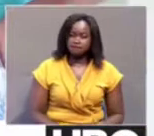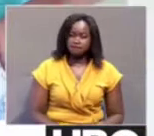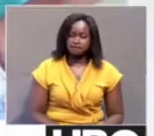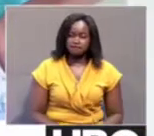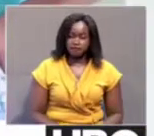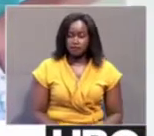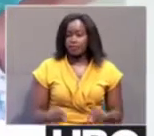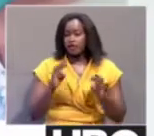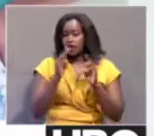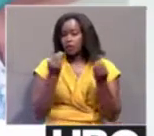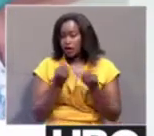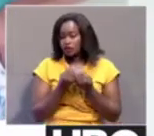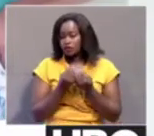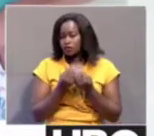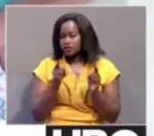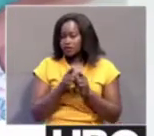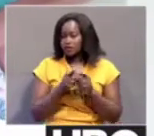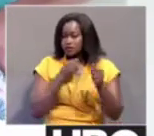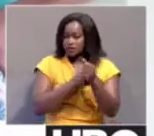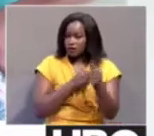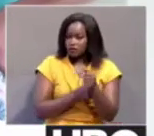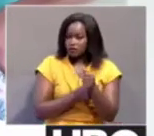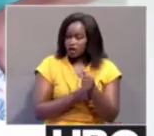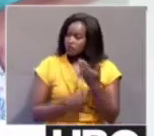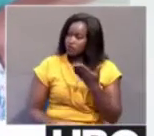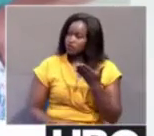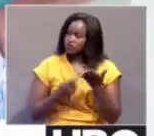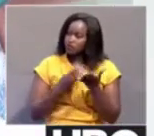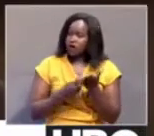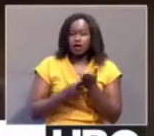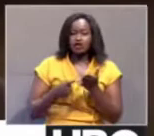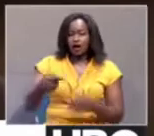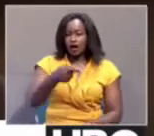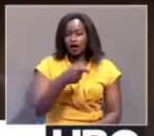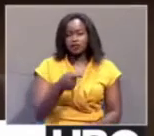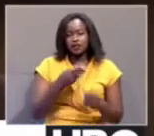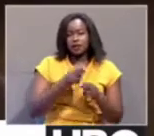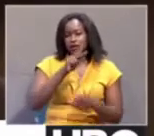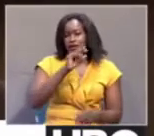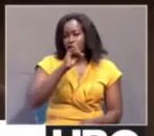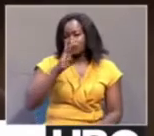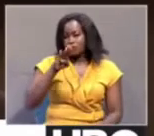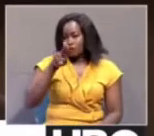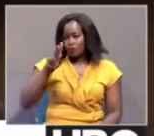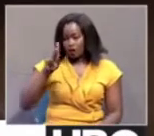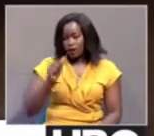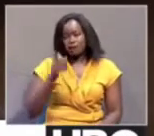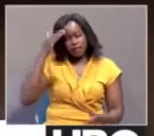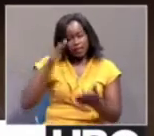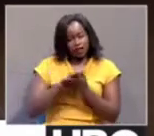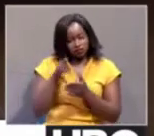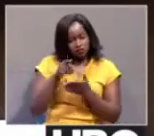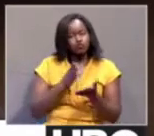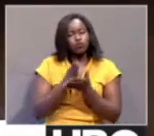The workshop was tutored by world-renowned Uganda fine artist David Kibuka who believes that this is one of a kind that will